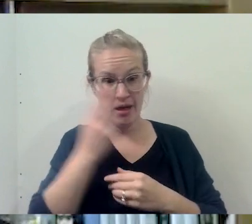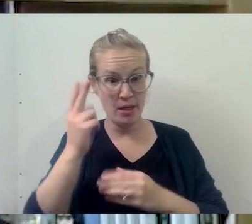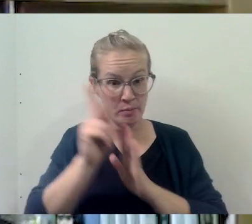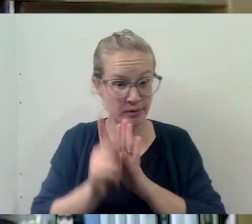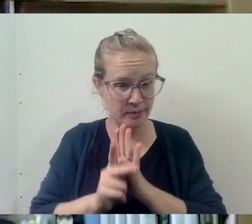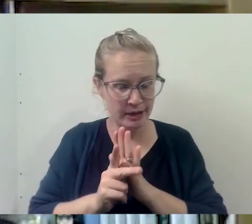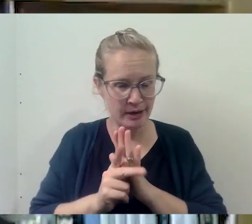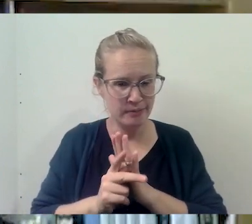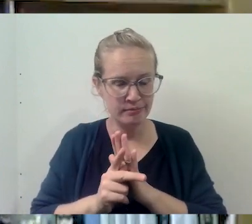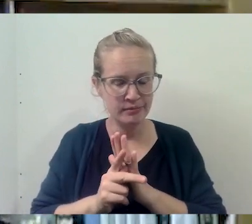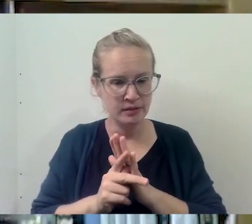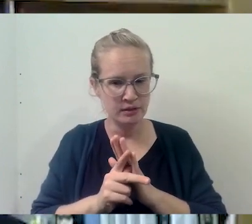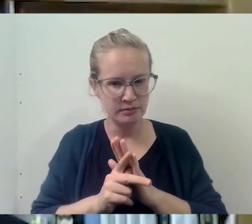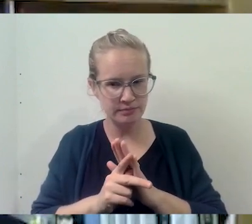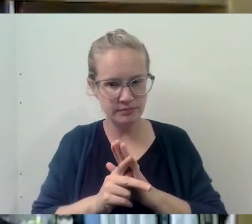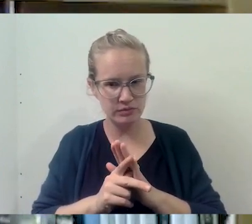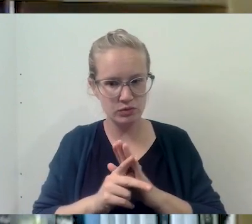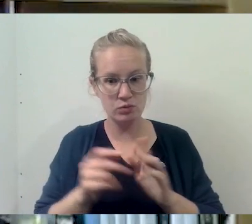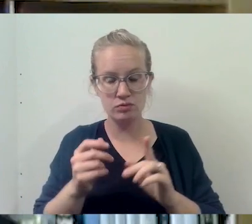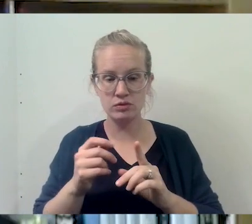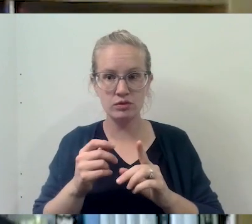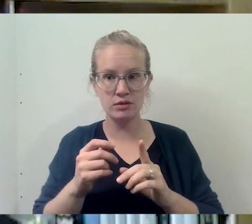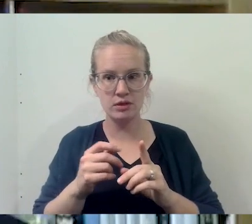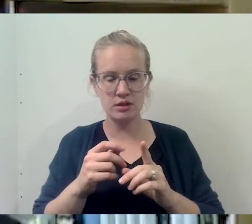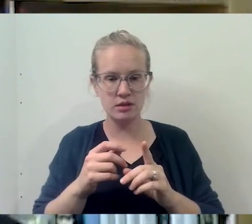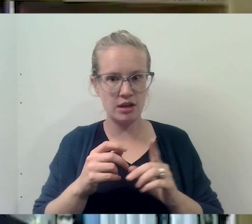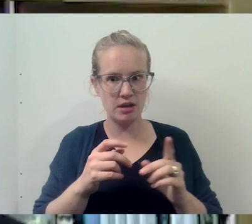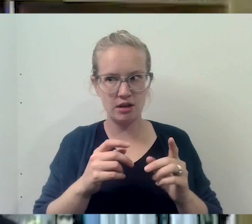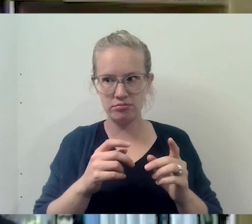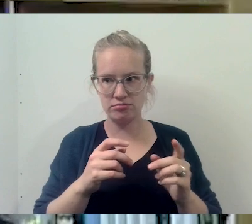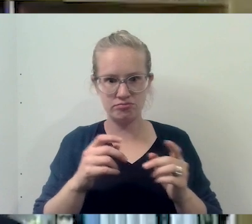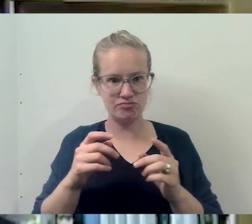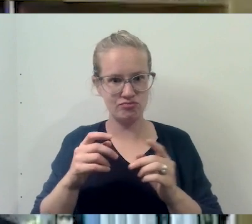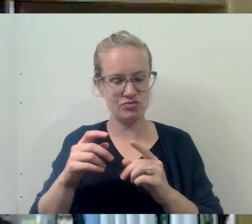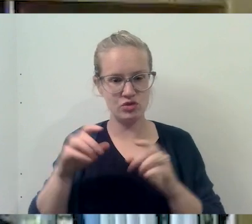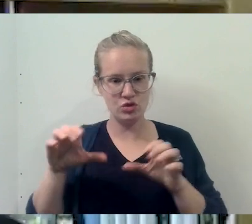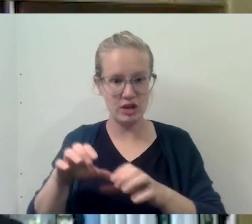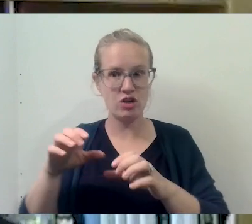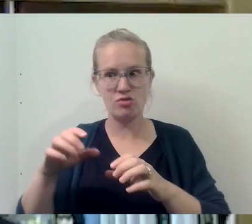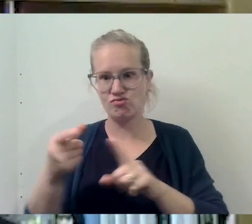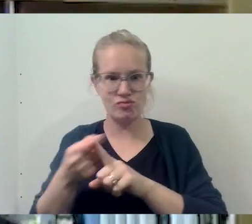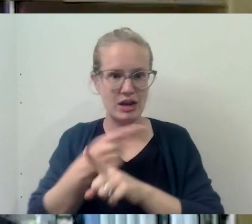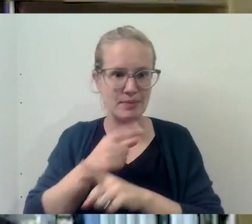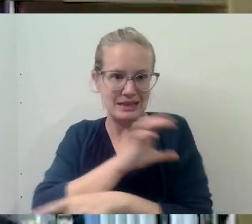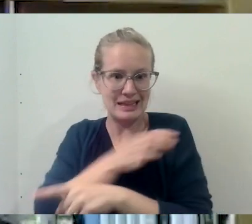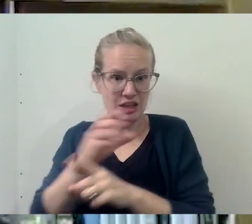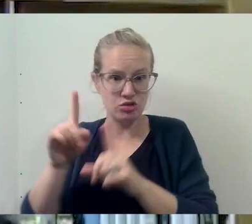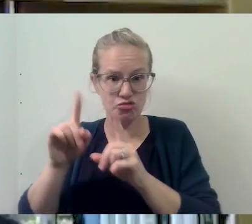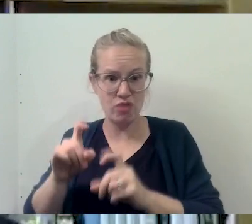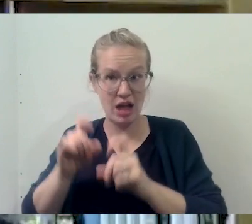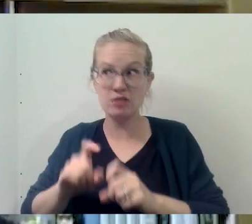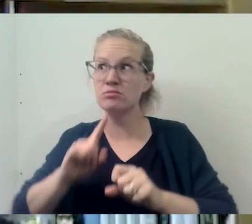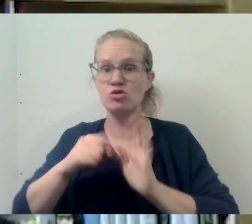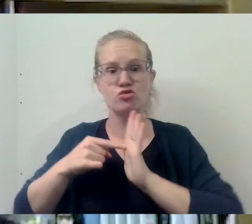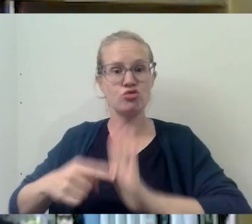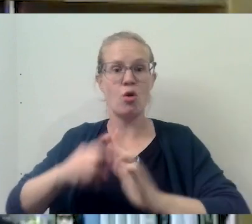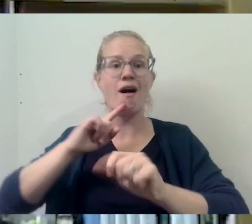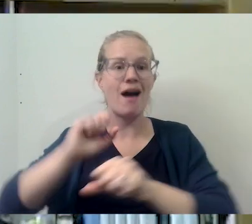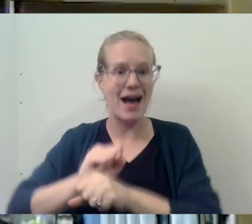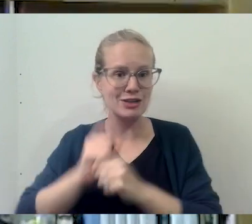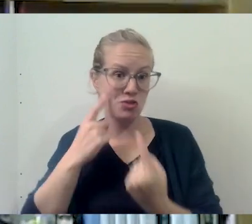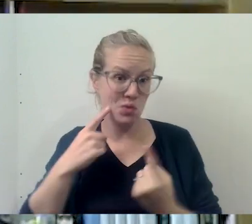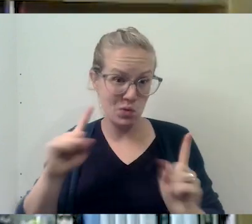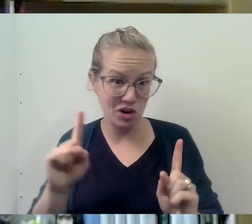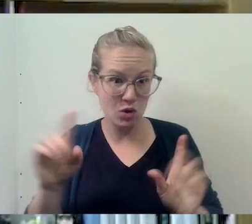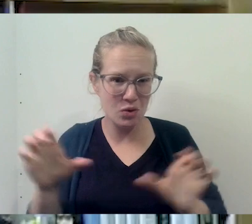and subjecting them to randomized clinical trials to be able to demonstrate, uh, that they actually work. And for example, we've been